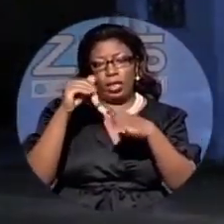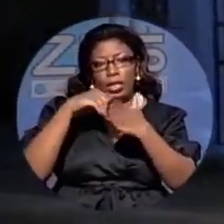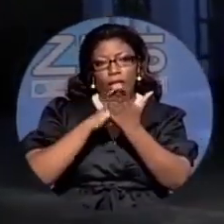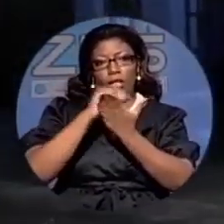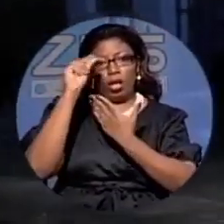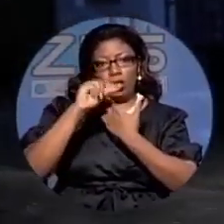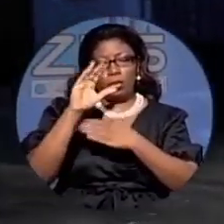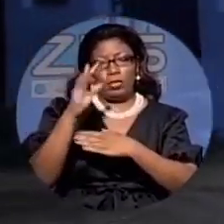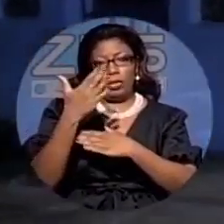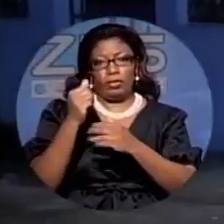I am Thea Smith, ZNS News.